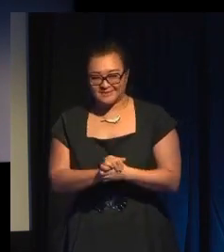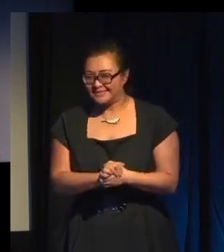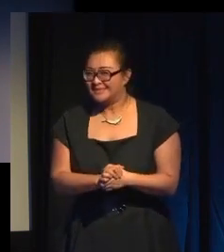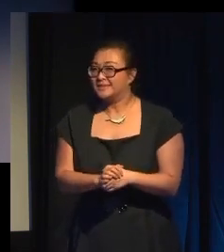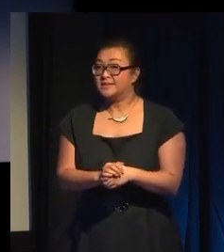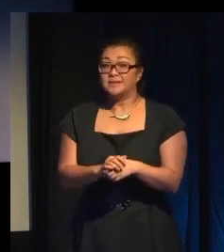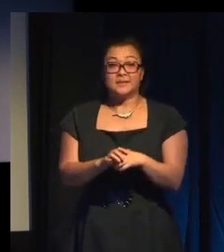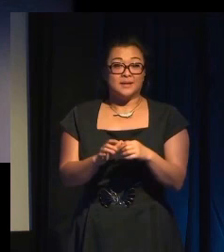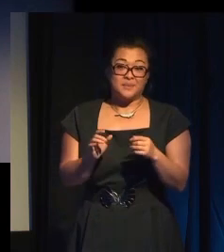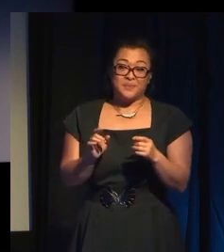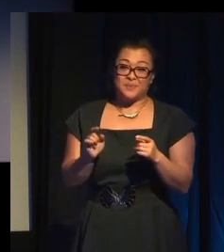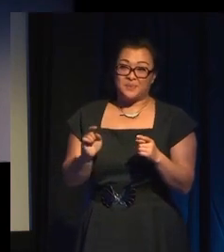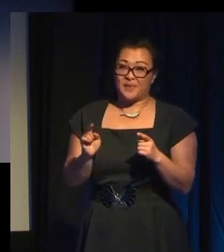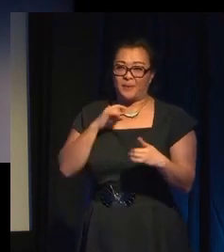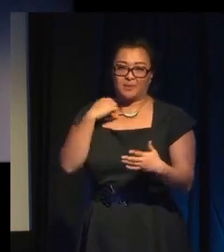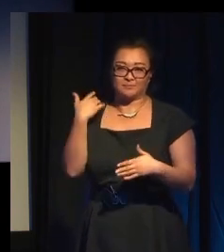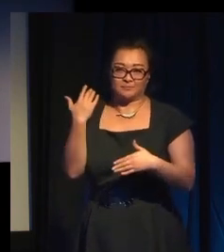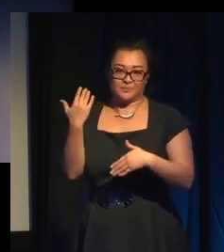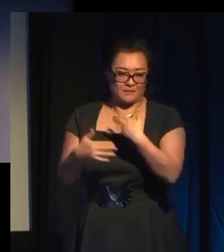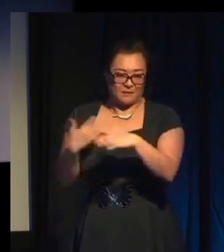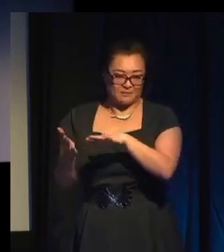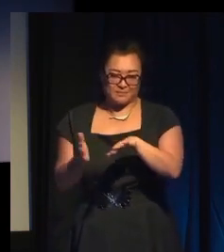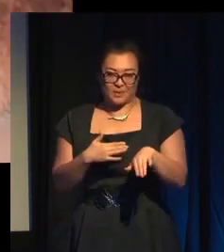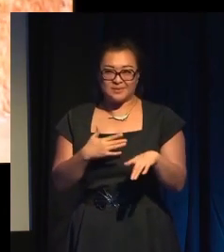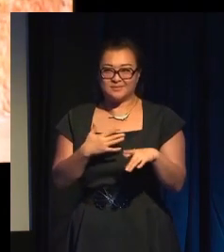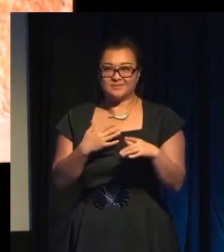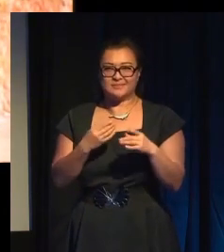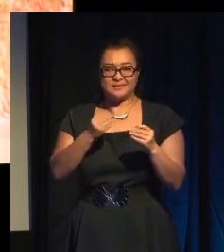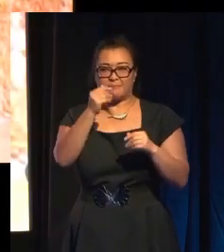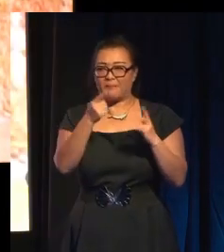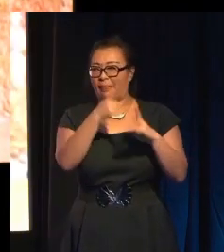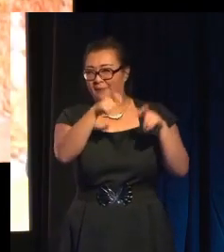That's the thing. I'll just move on because there's people who can explain that better than me.